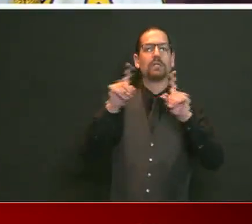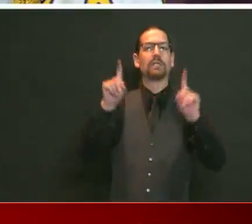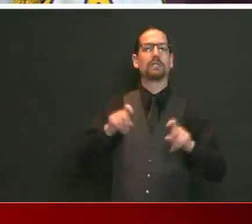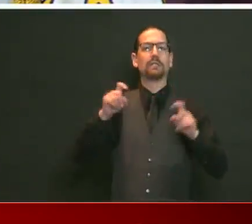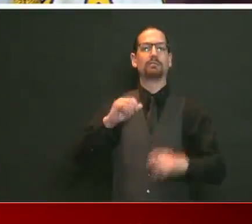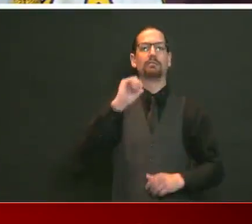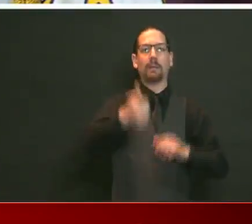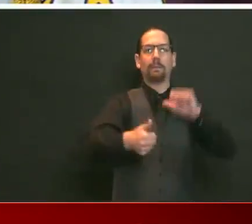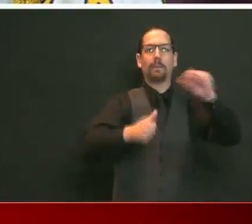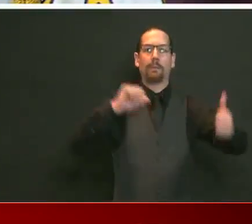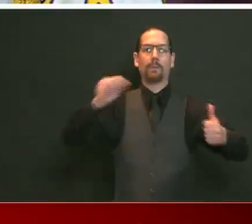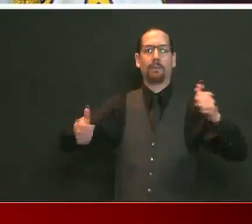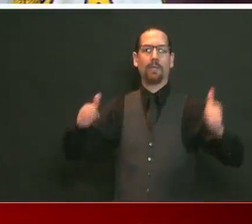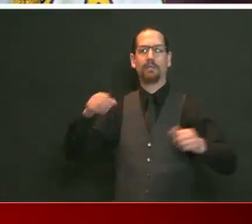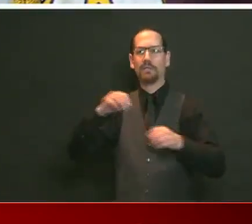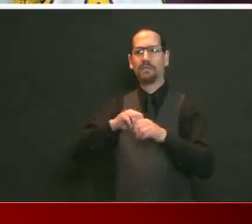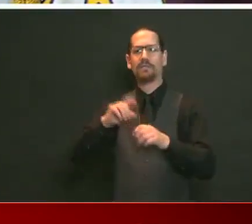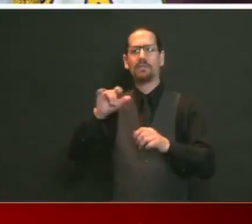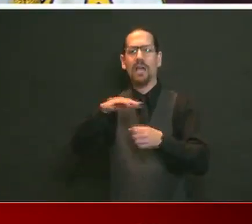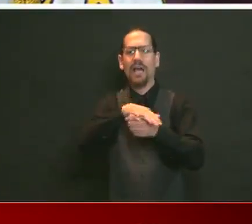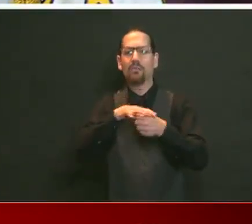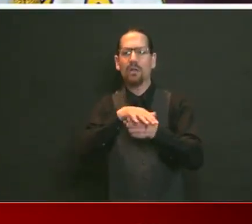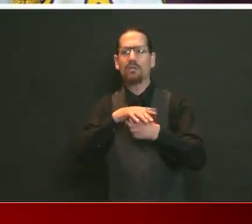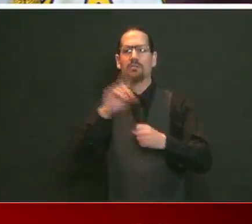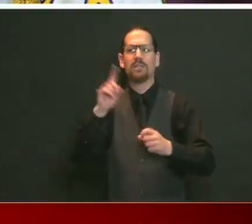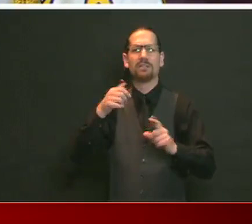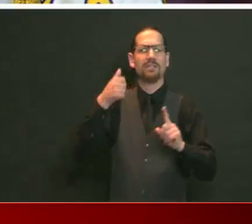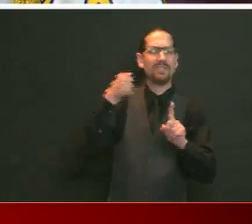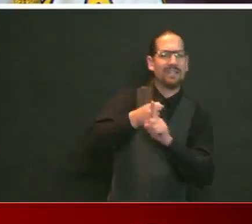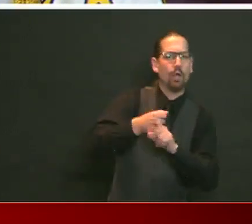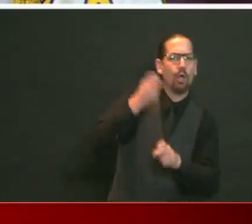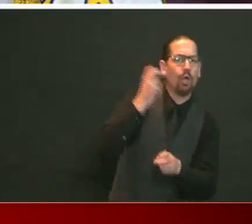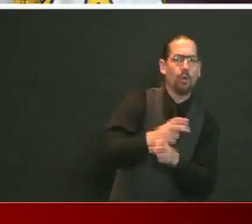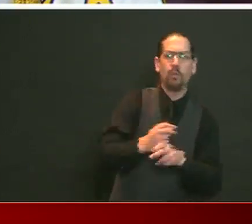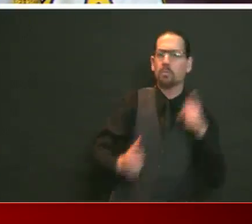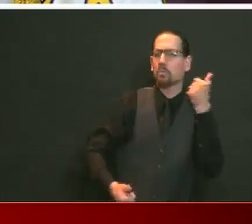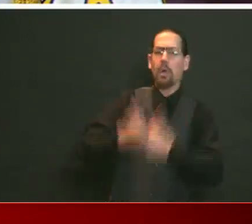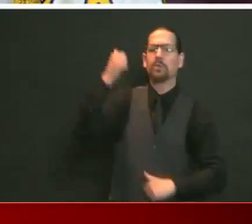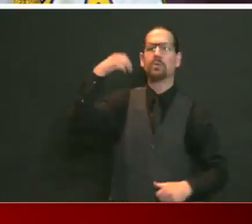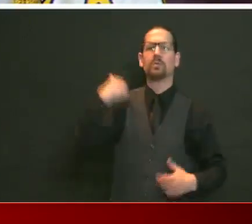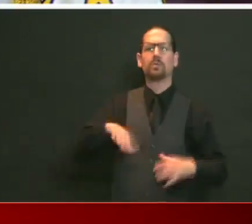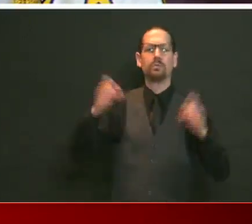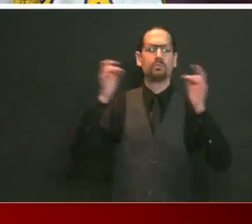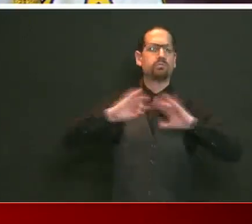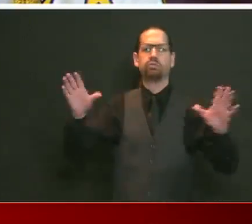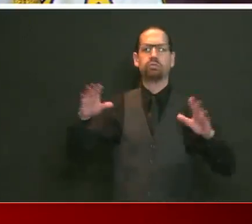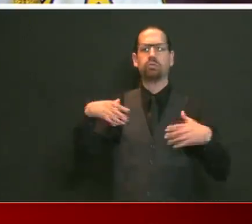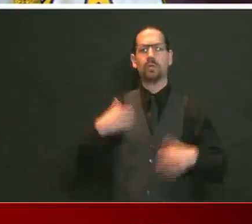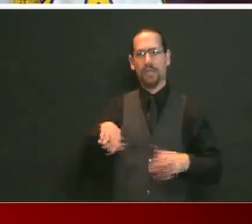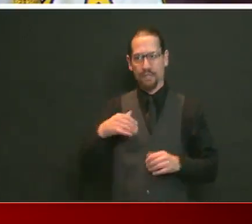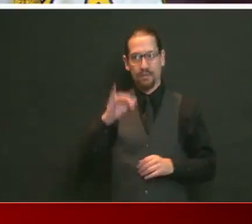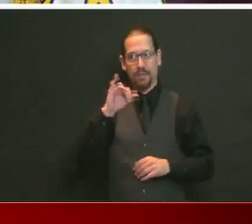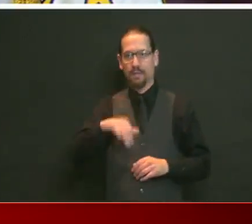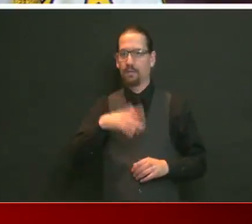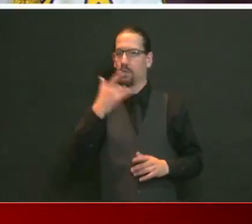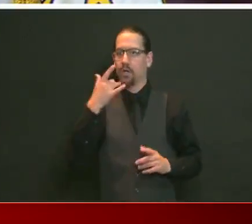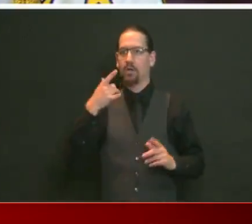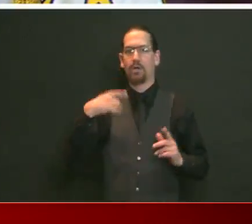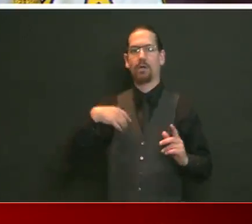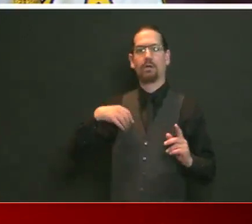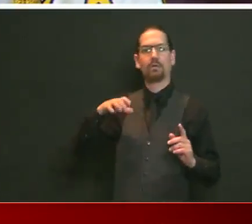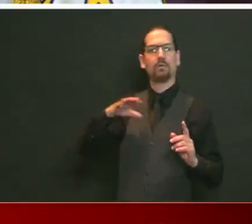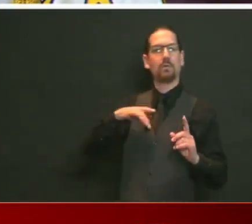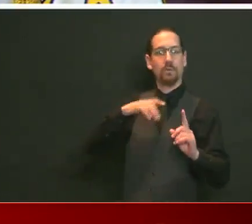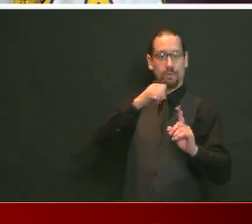and we'll continue to share data. There are two benefits that we will get. One is to better understand the spread of disease,